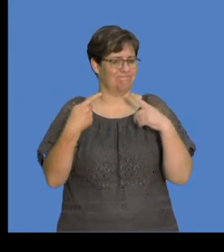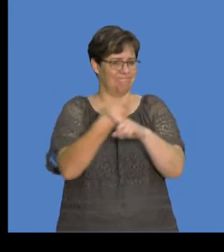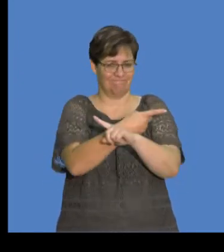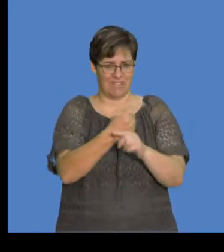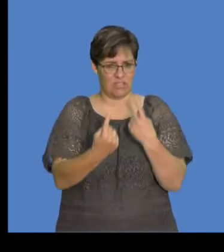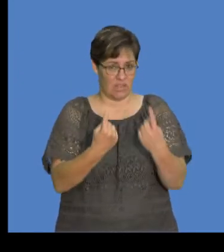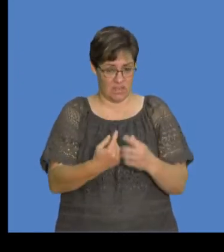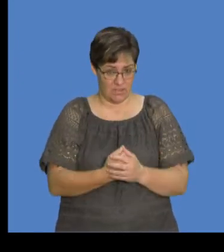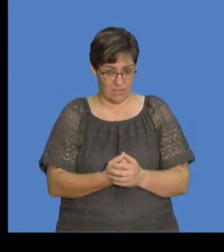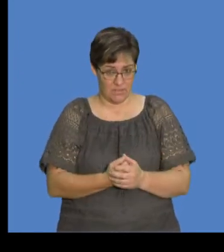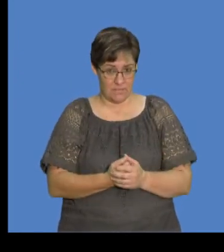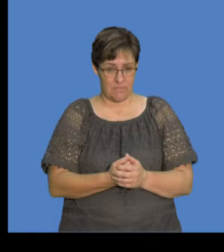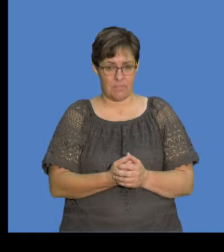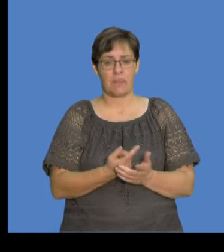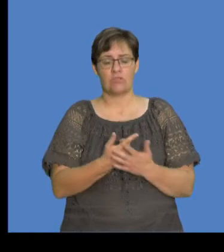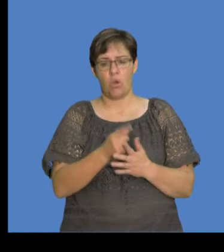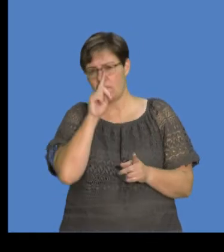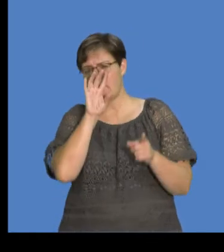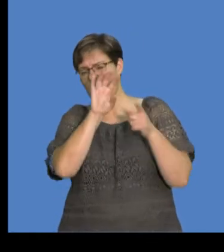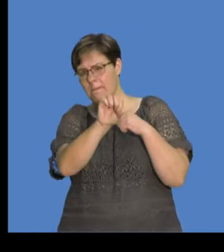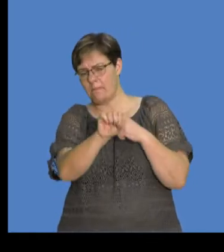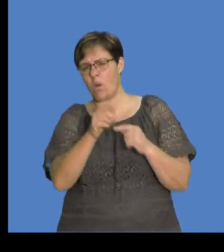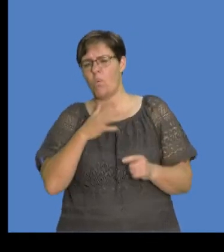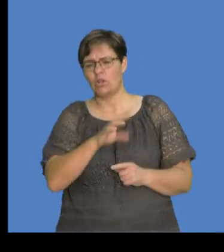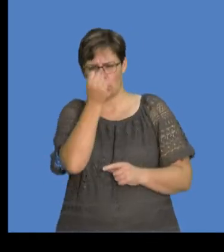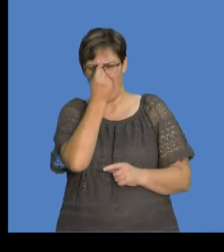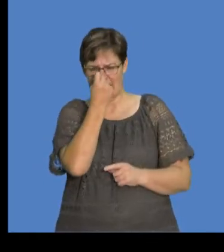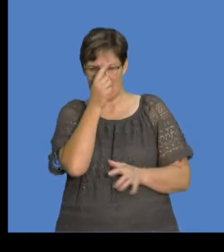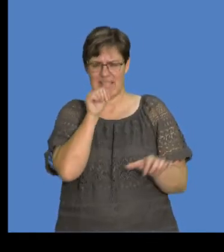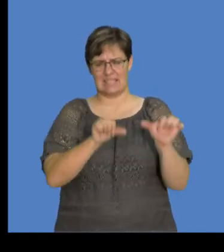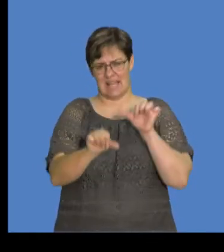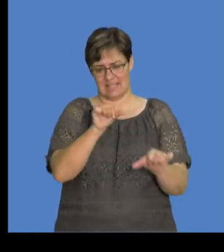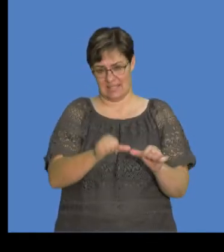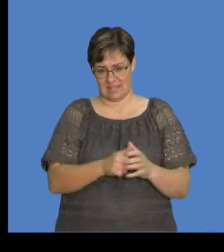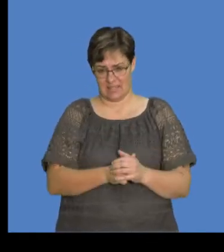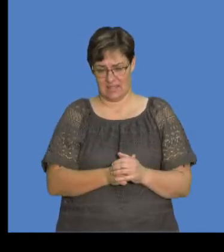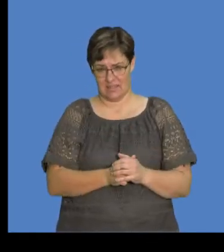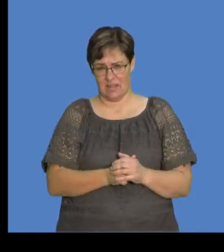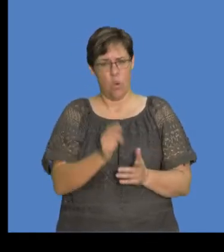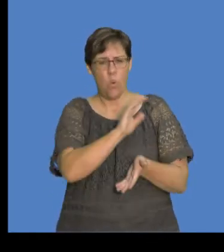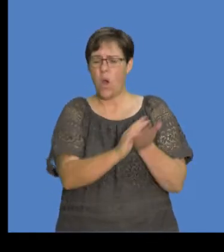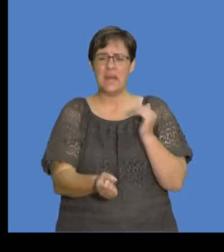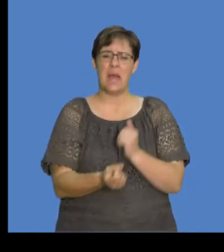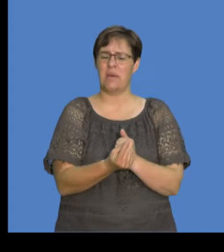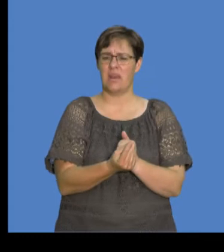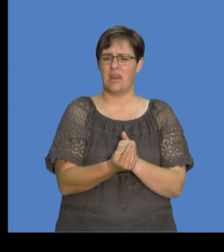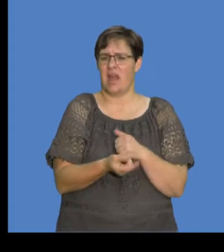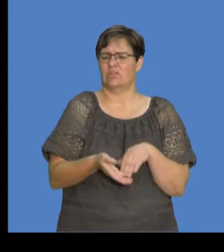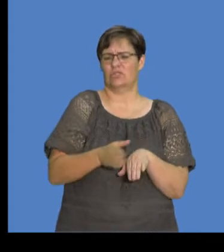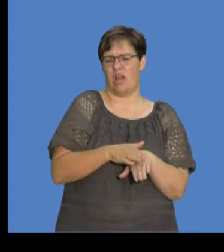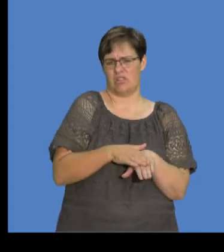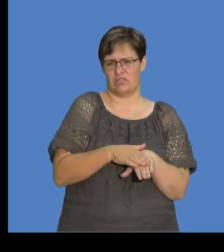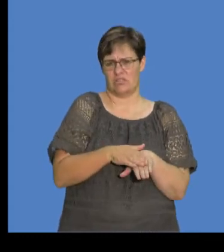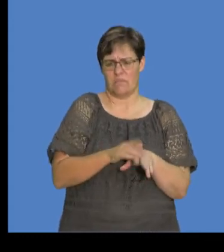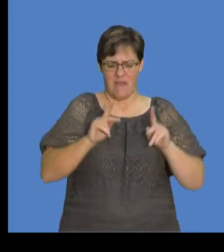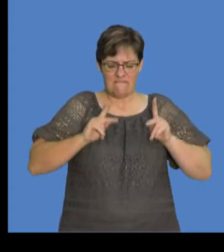spheres. Now, in terms of prediction, we want to understand the science as to what exactly happens in terms of charge during